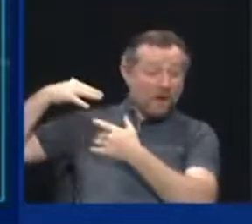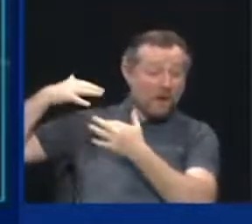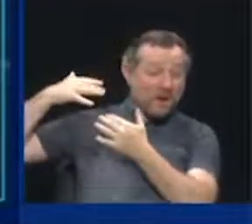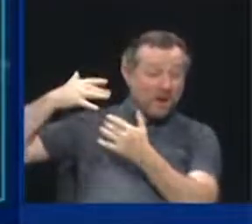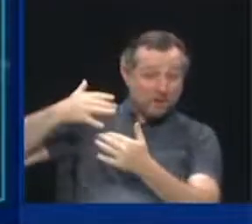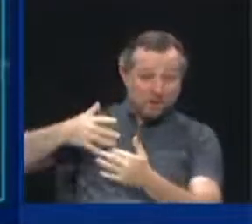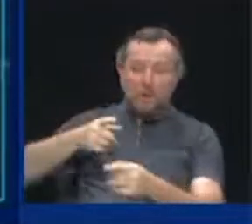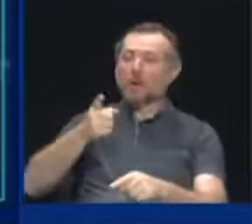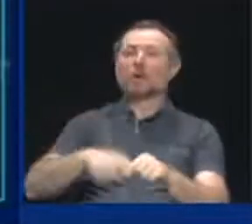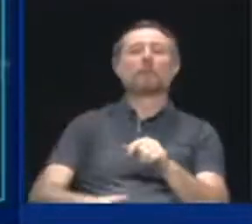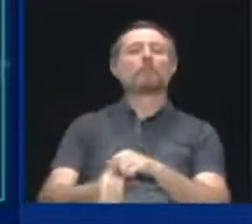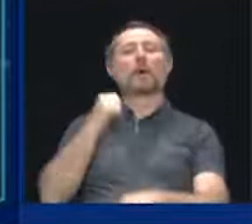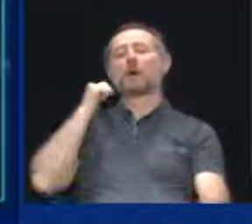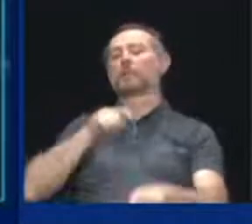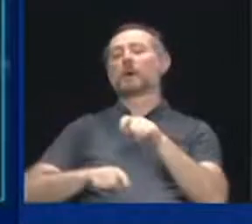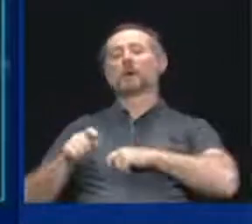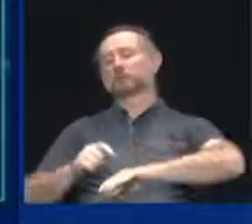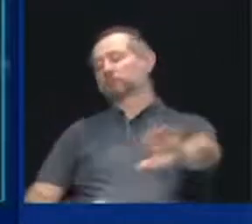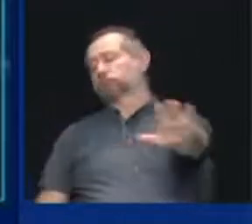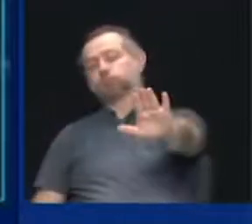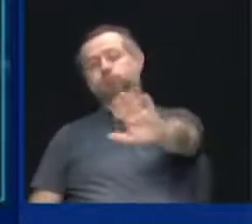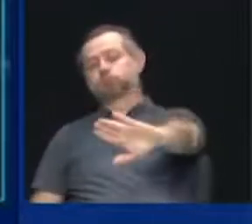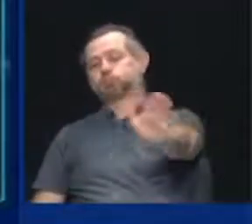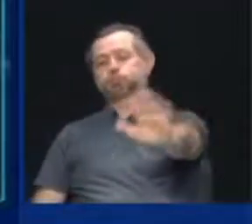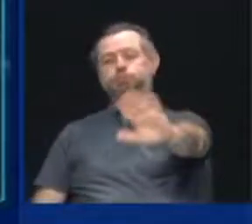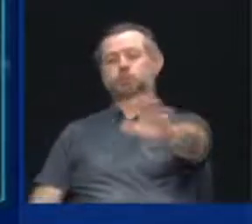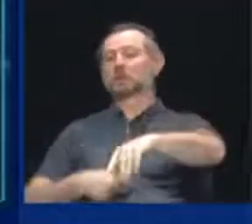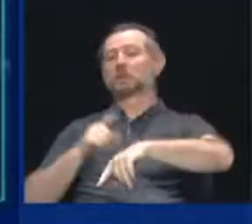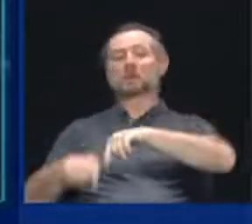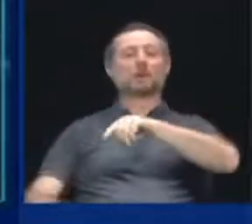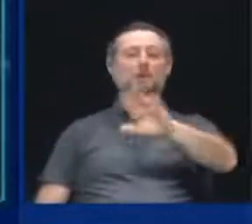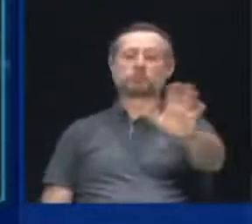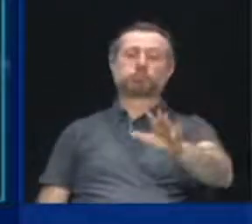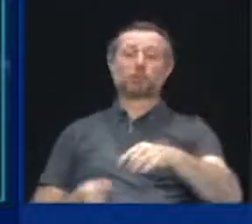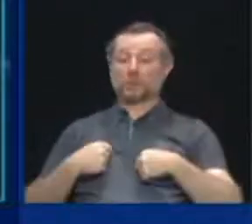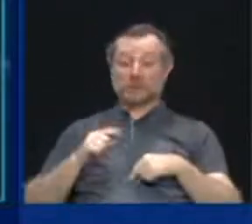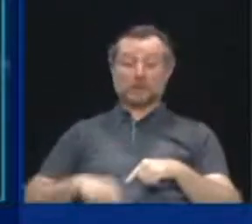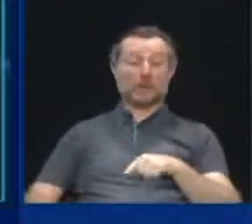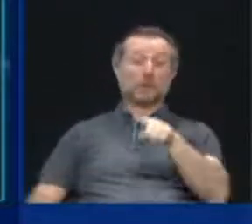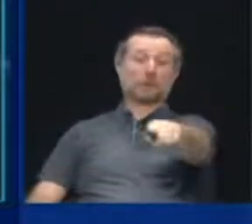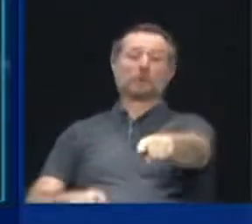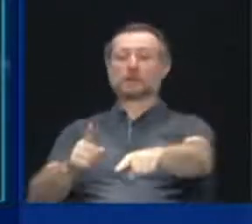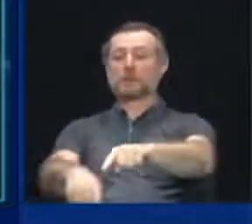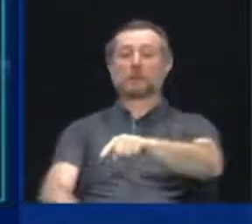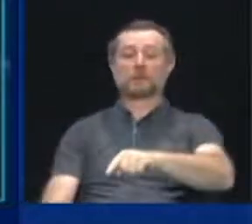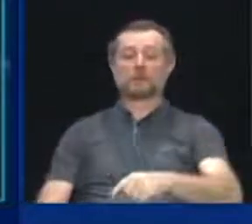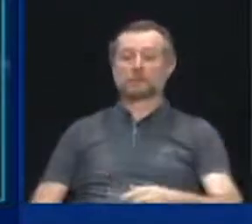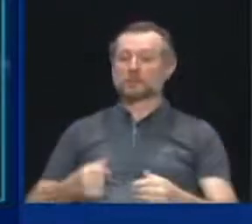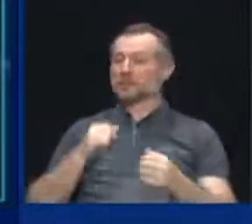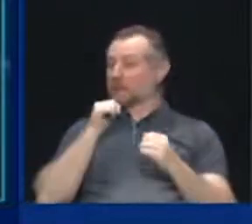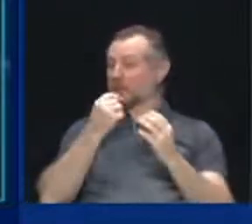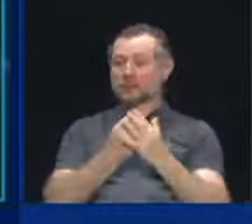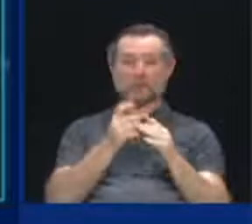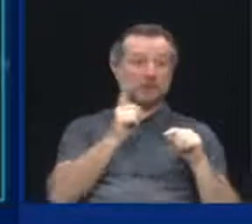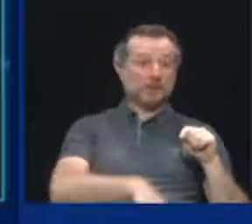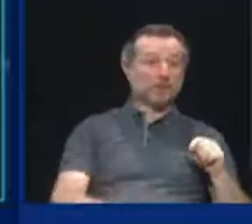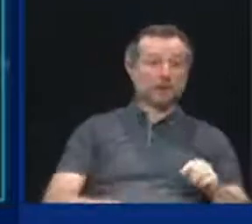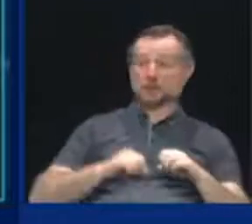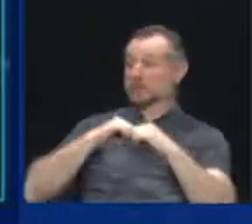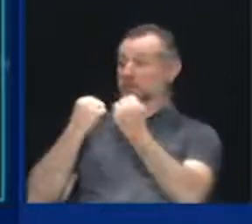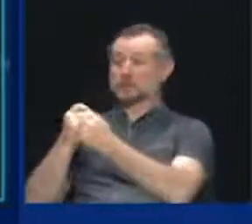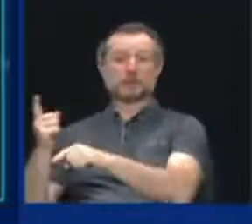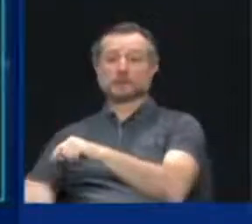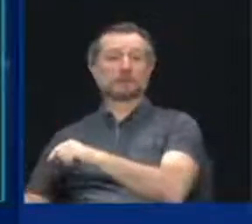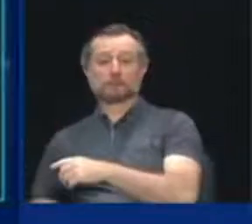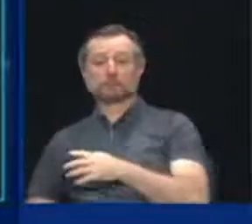We can't. You can't, I can't, the economy can't, society can't. We can't go through it again.